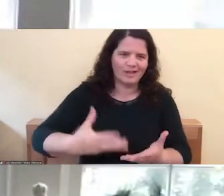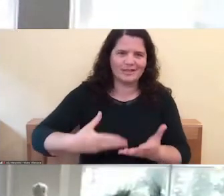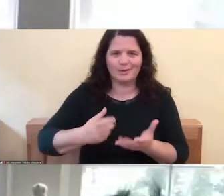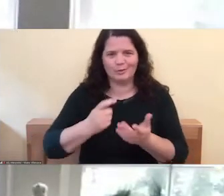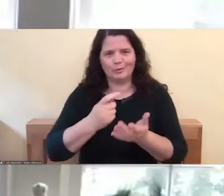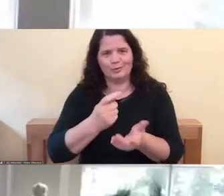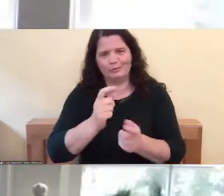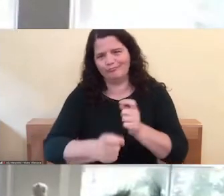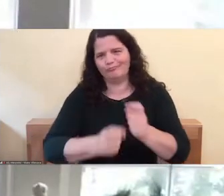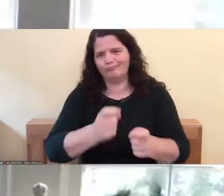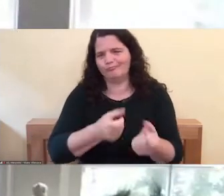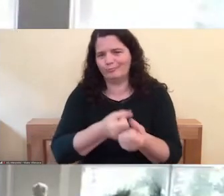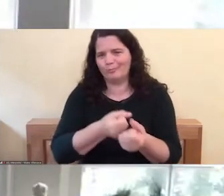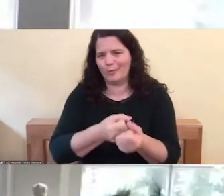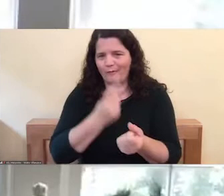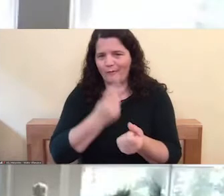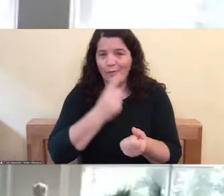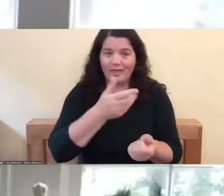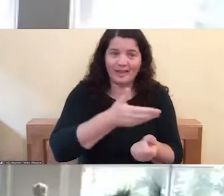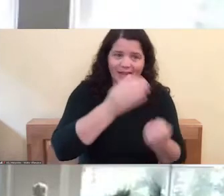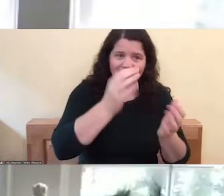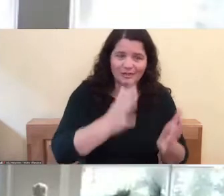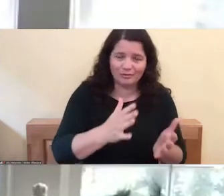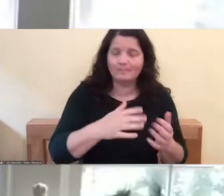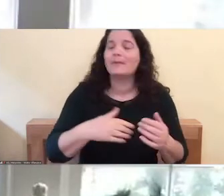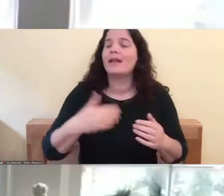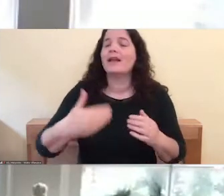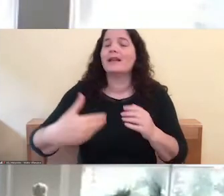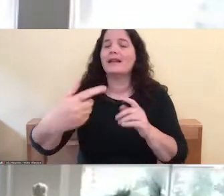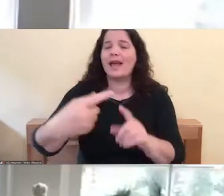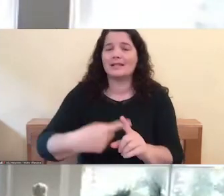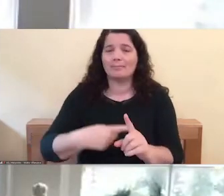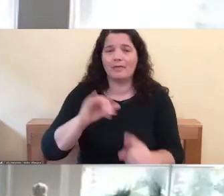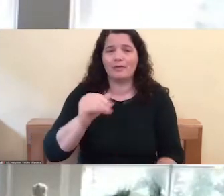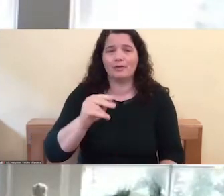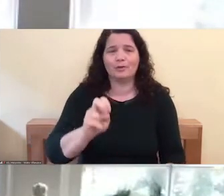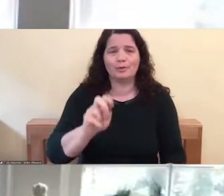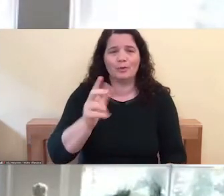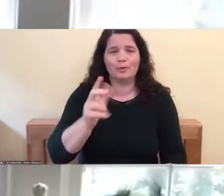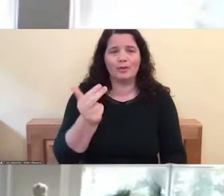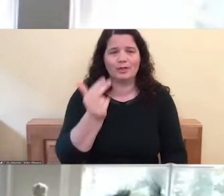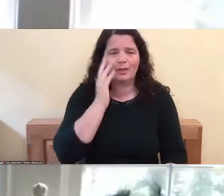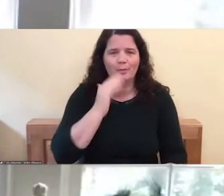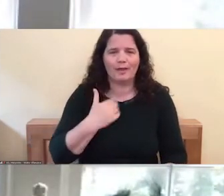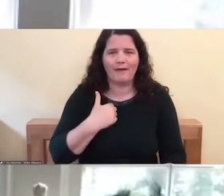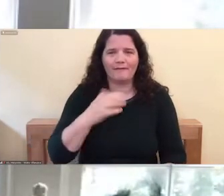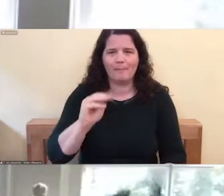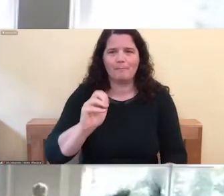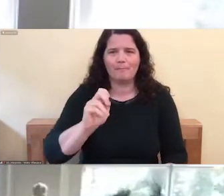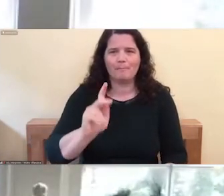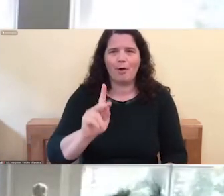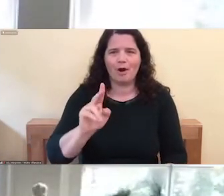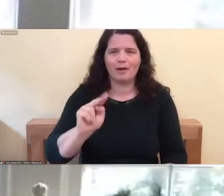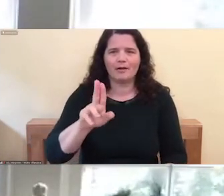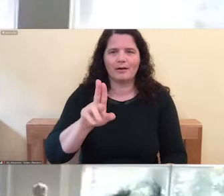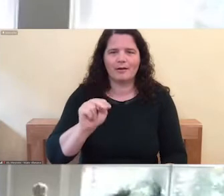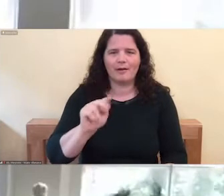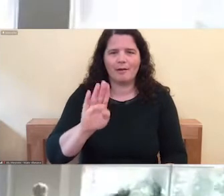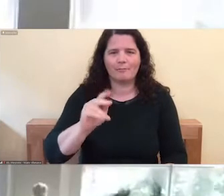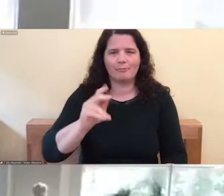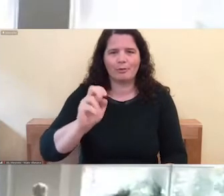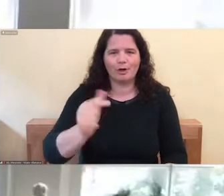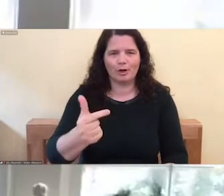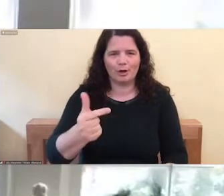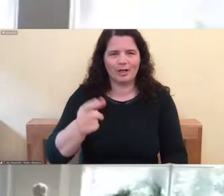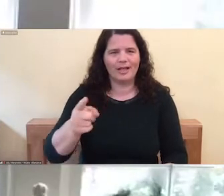month on June 13th for Mark Nunberg. He's co-founder of Common Ground Meditation Center in Minneapolis,